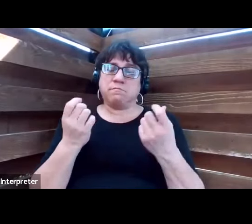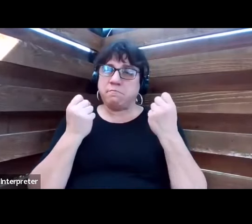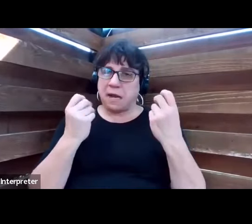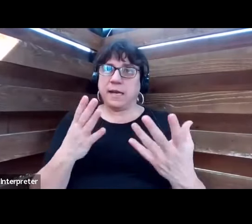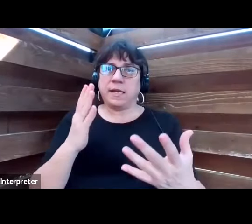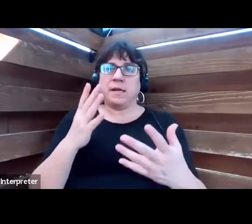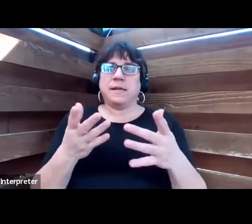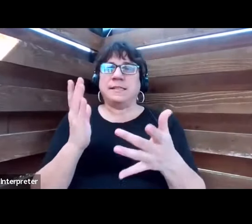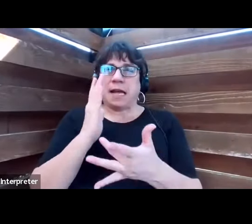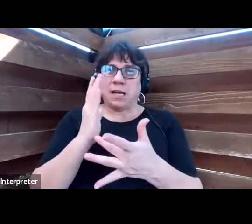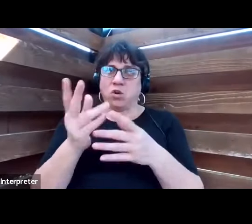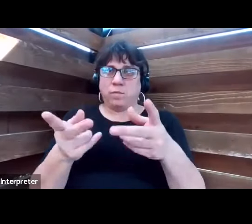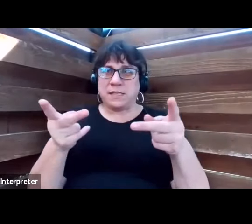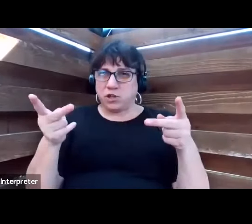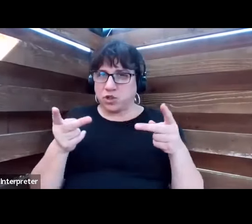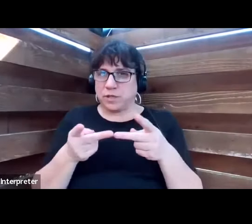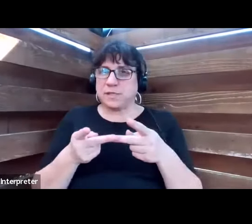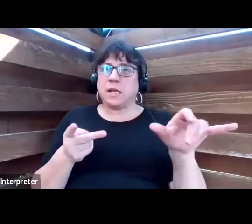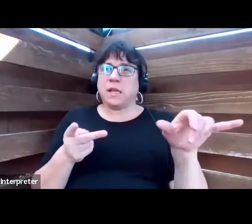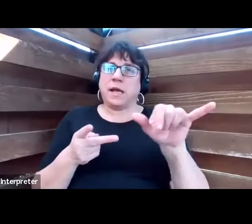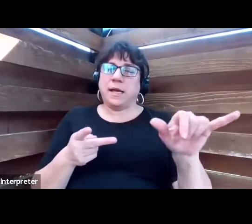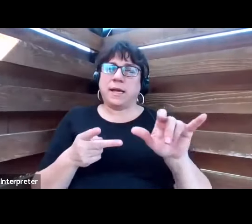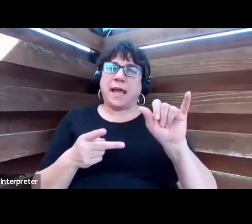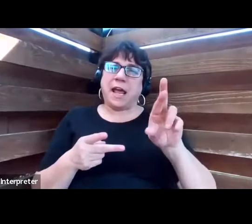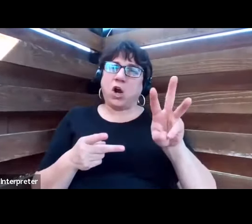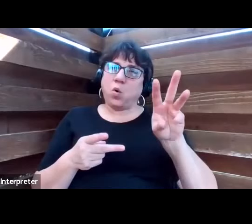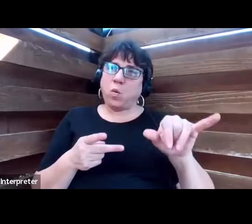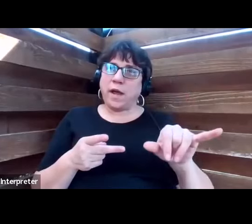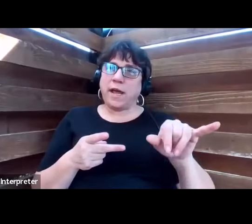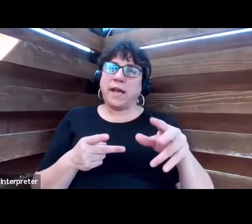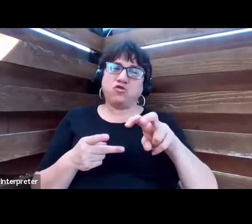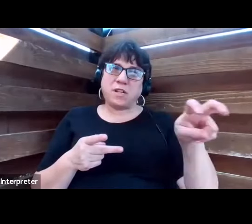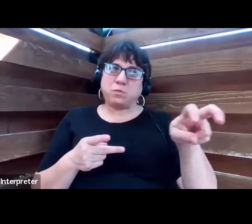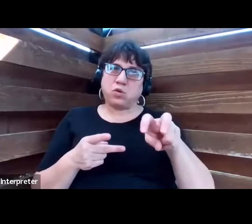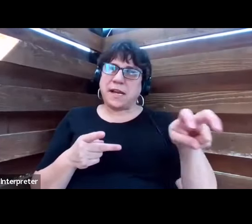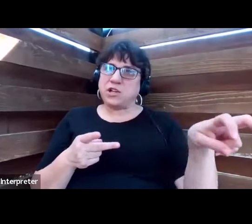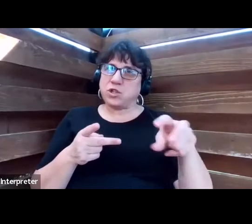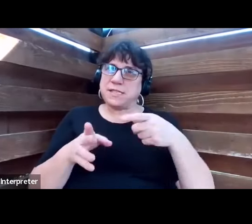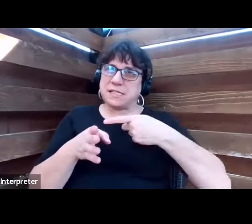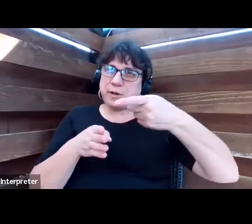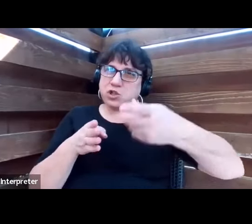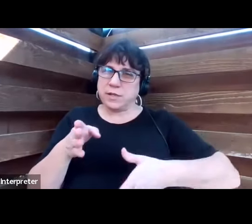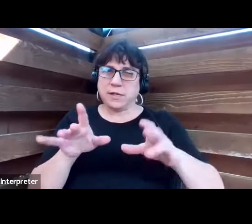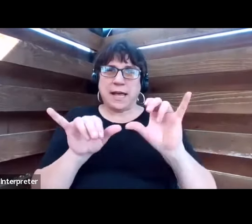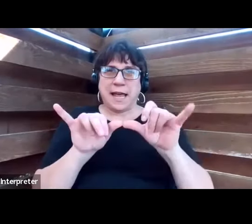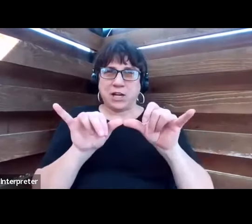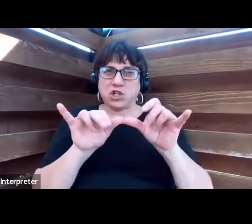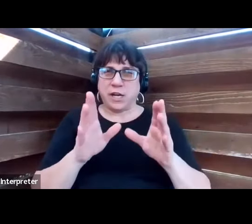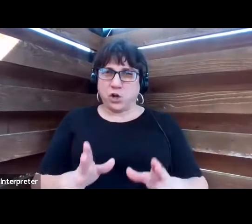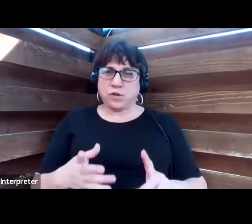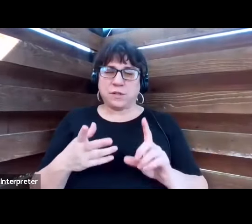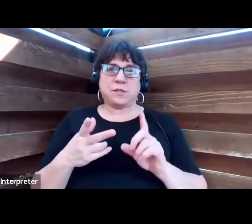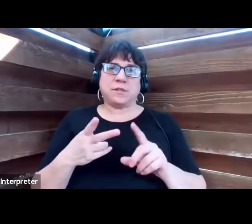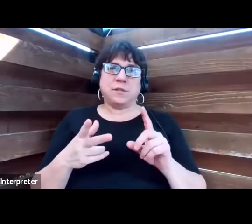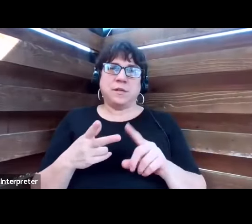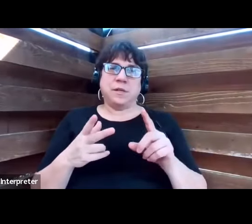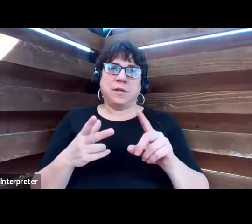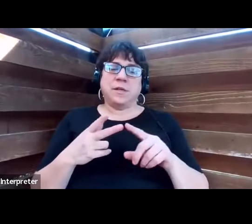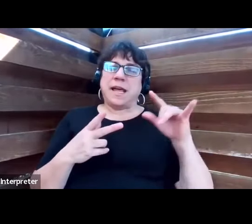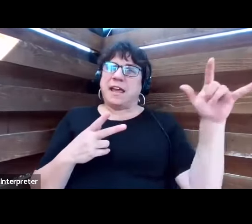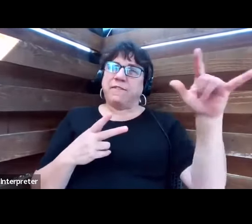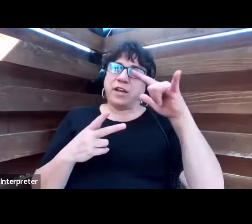they include positions like airway transportation specialists, engineers, aviation safety